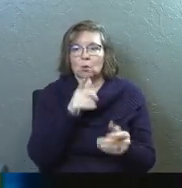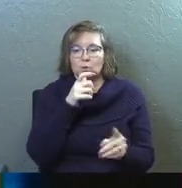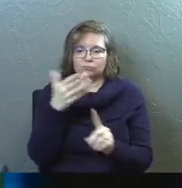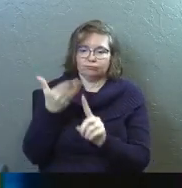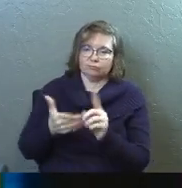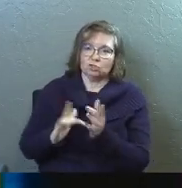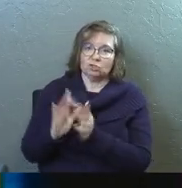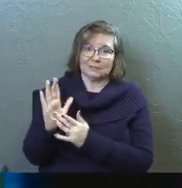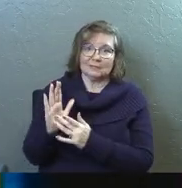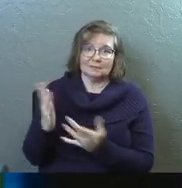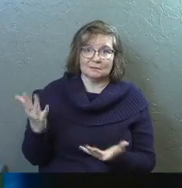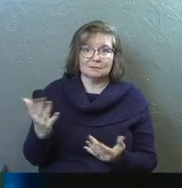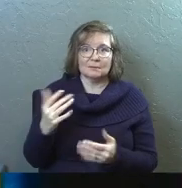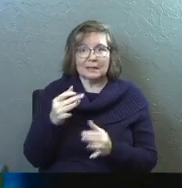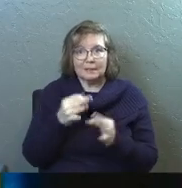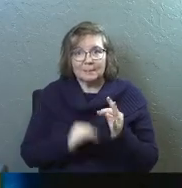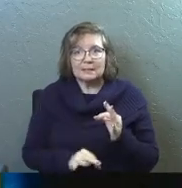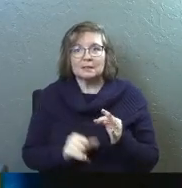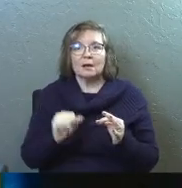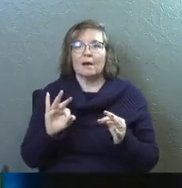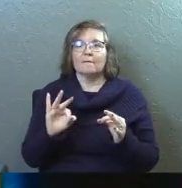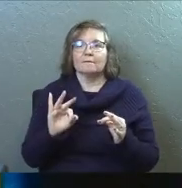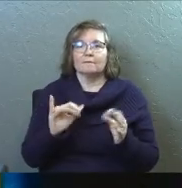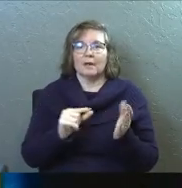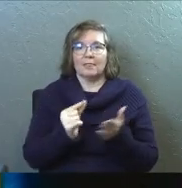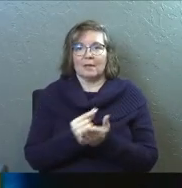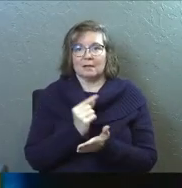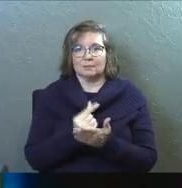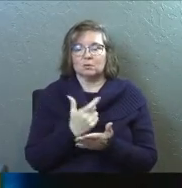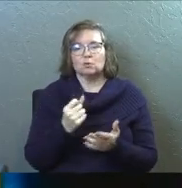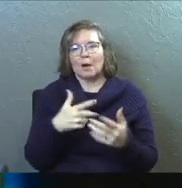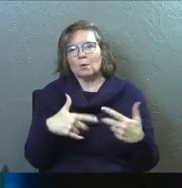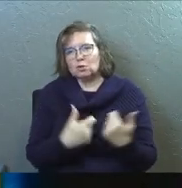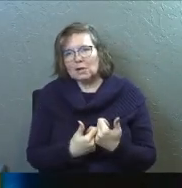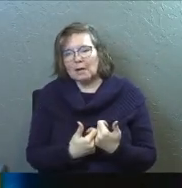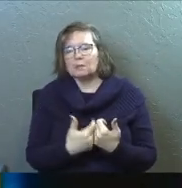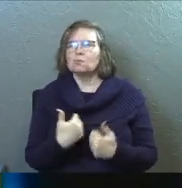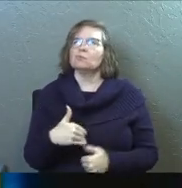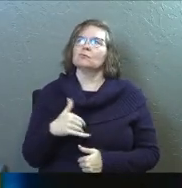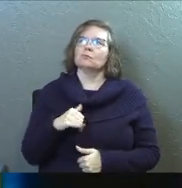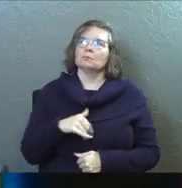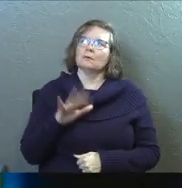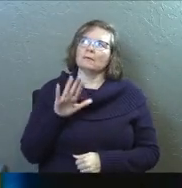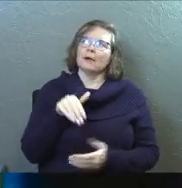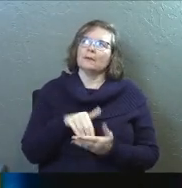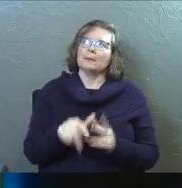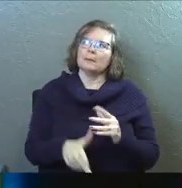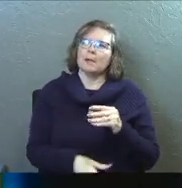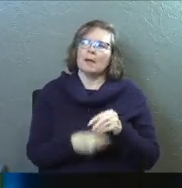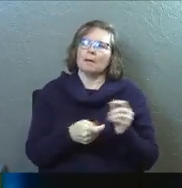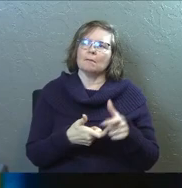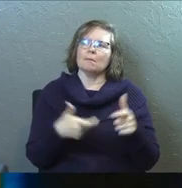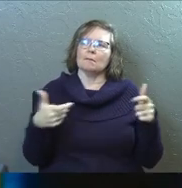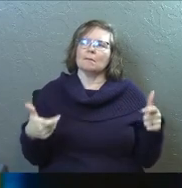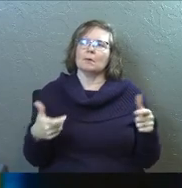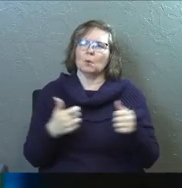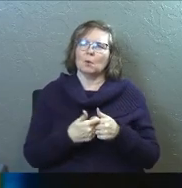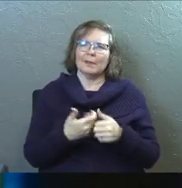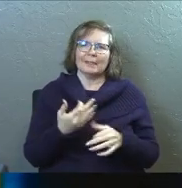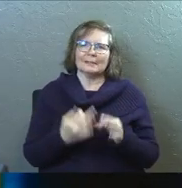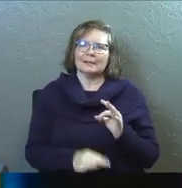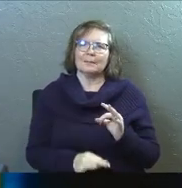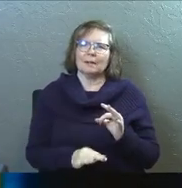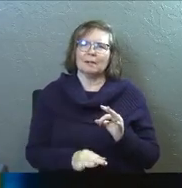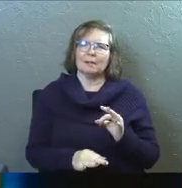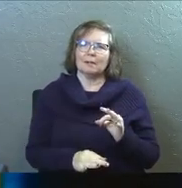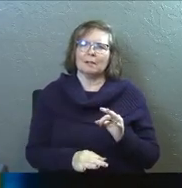of who Jesus is, the simplicity of the gospel. So I was just challenged by that this week. 5,000 people added with such a